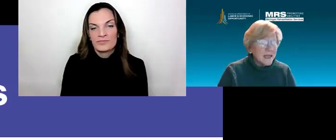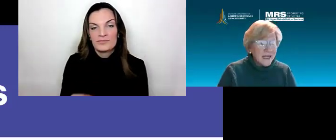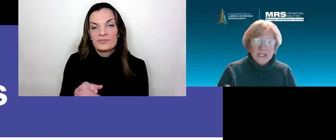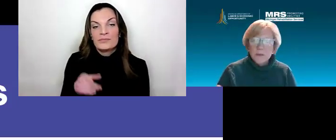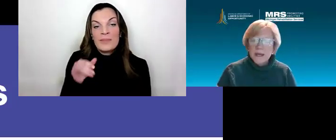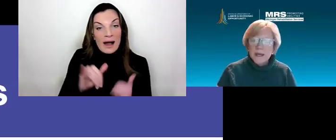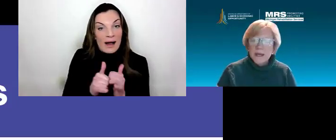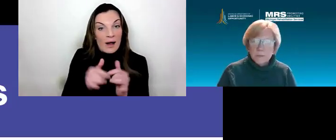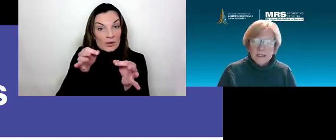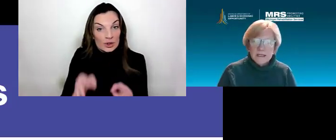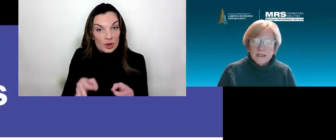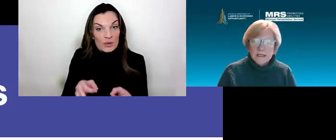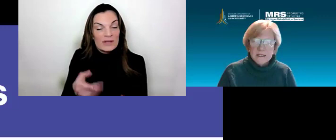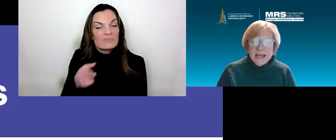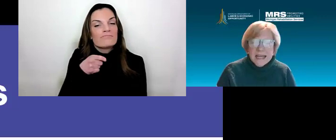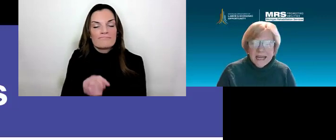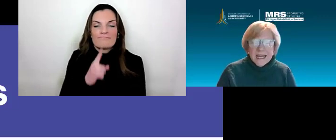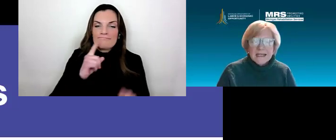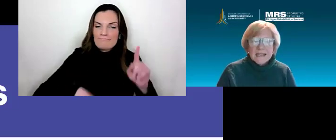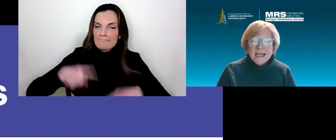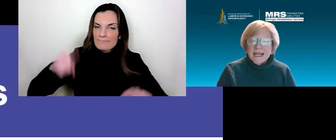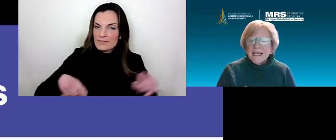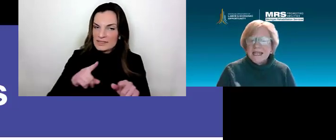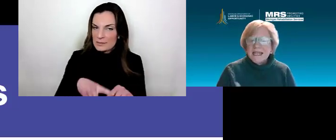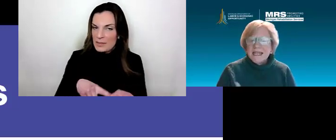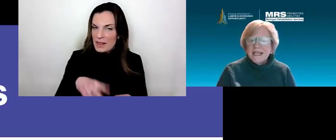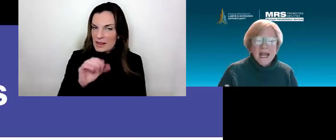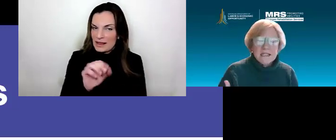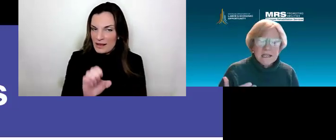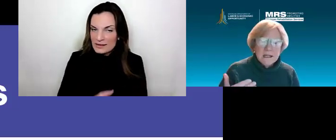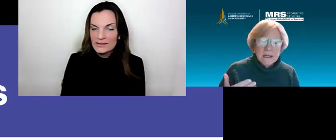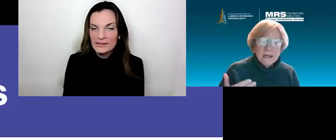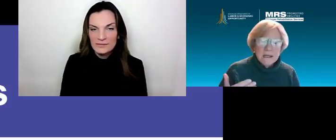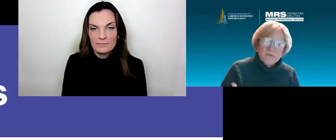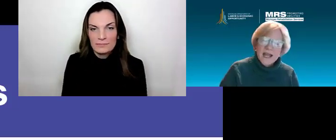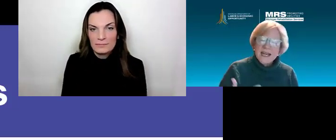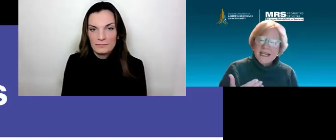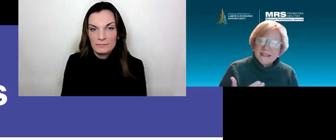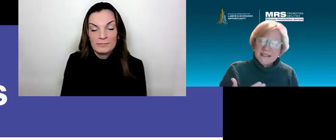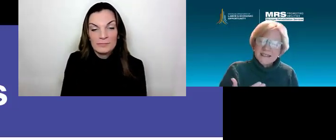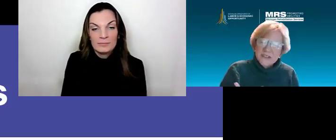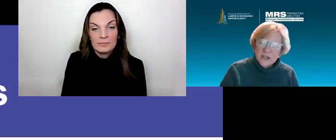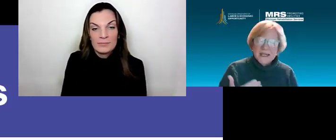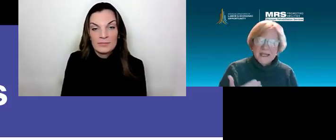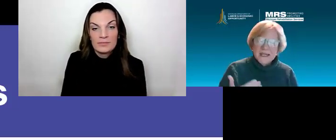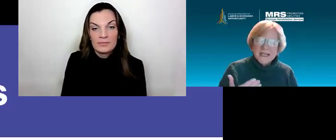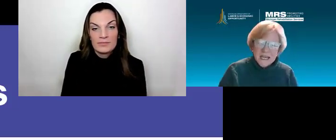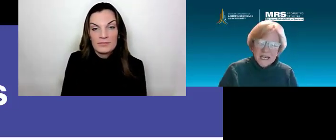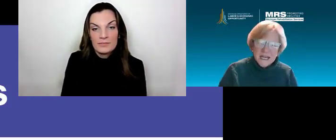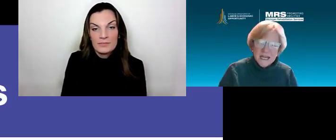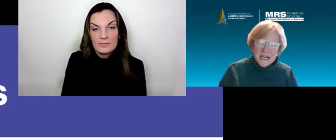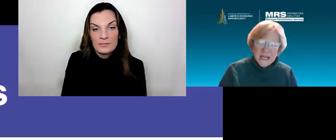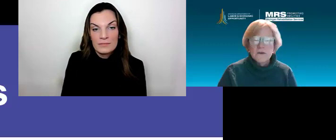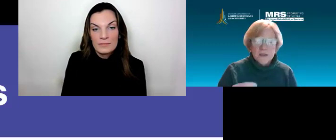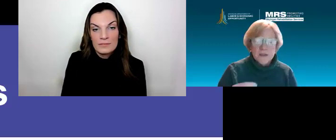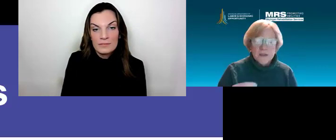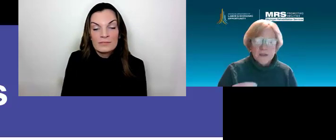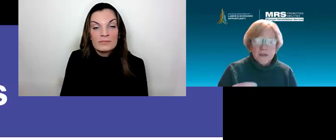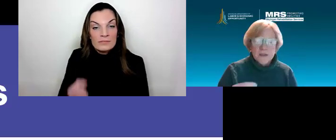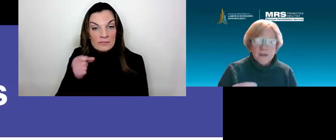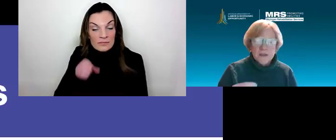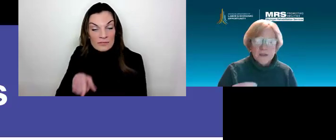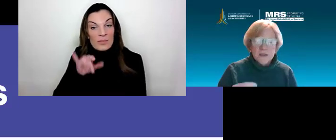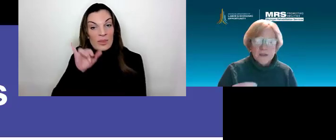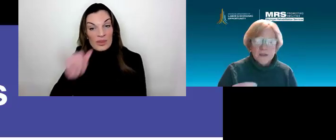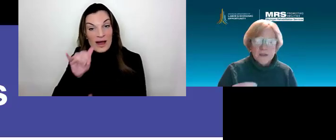determined on a case-by-case basis, and it cannot provide a legitimate safety risk for the